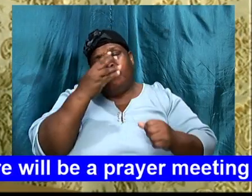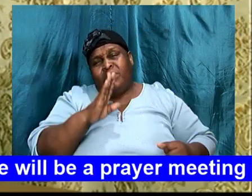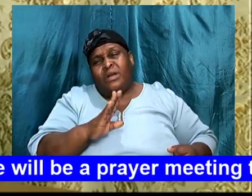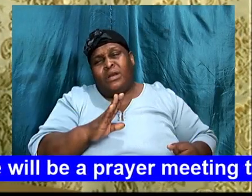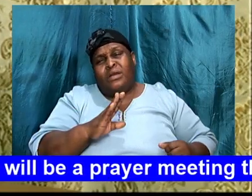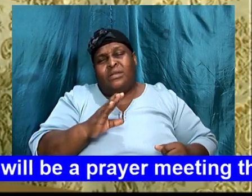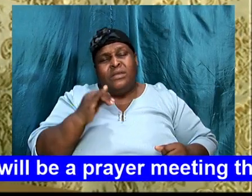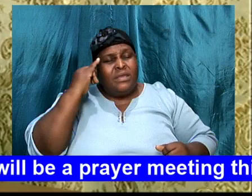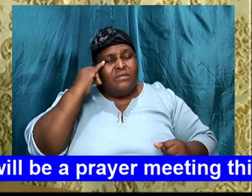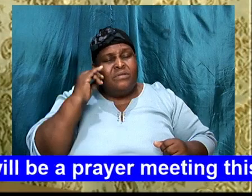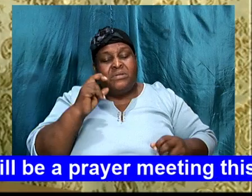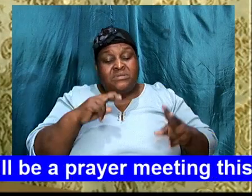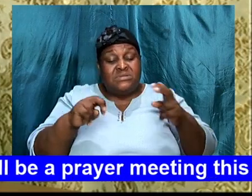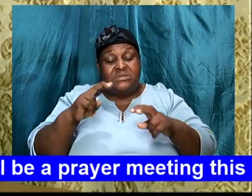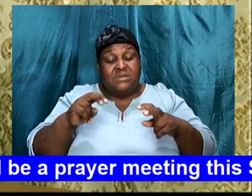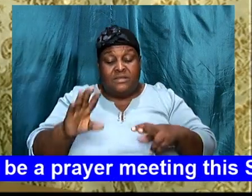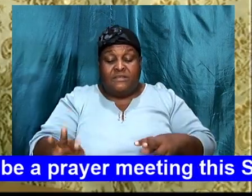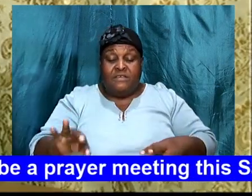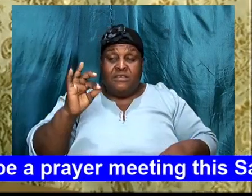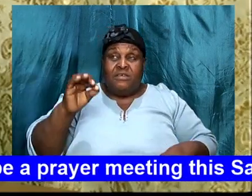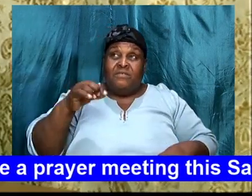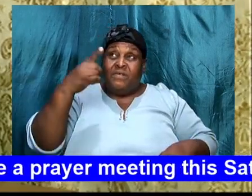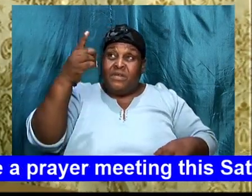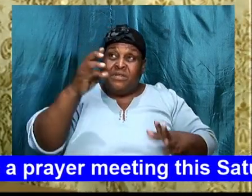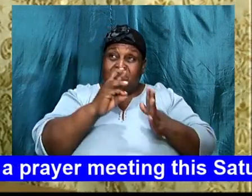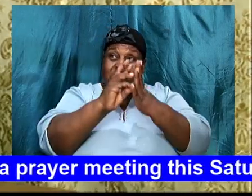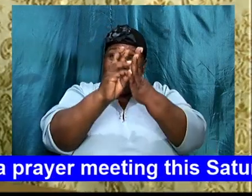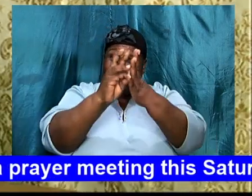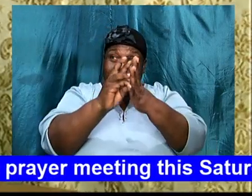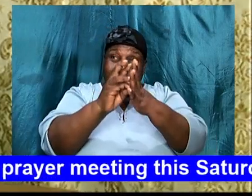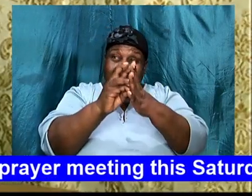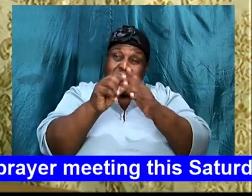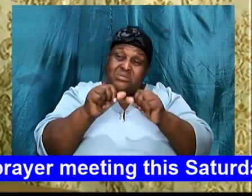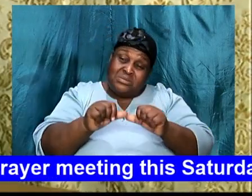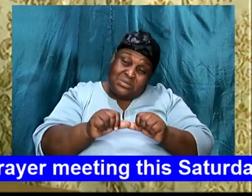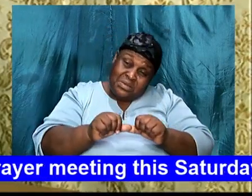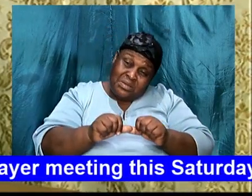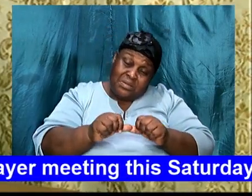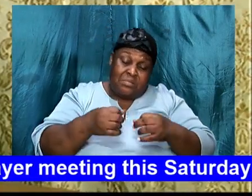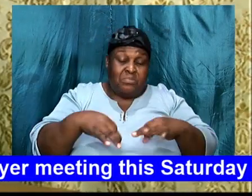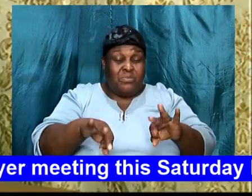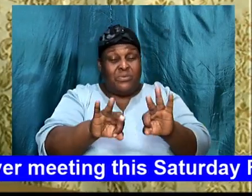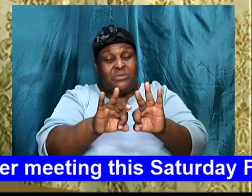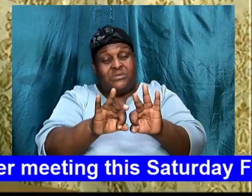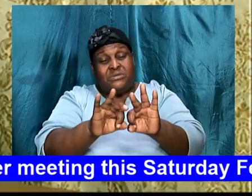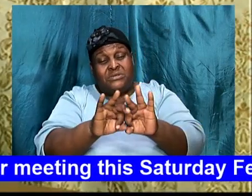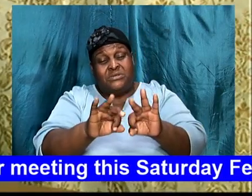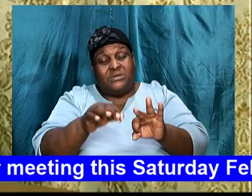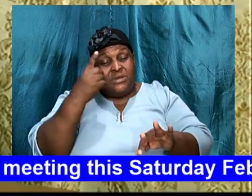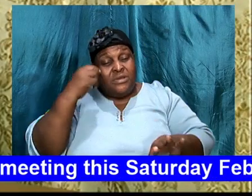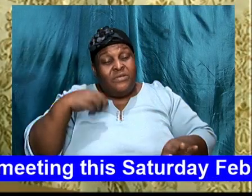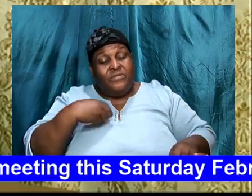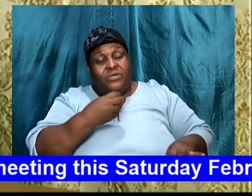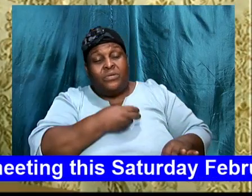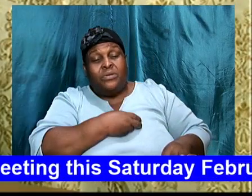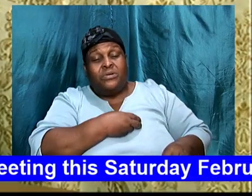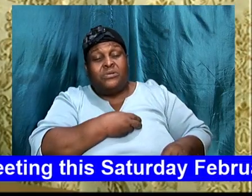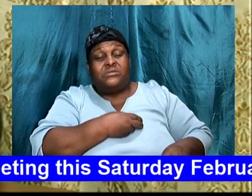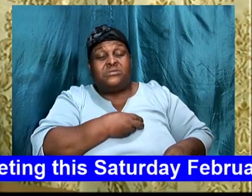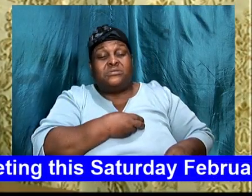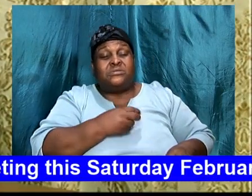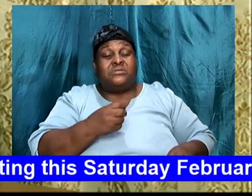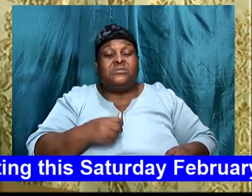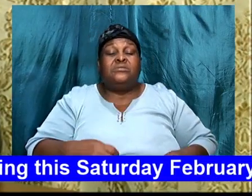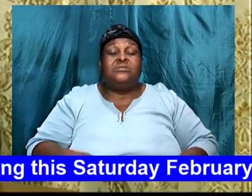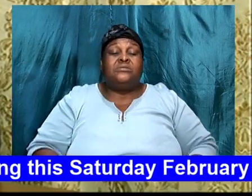Him, find His will, and abide in His will, it's extremely important then, for us, bless the name of